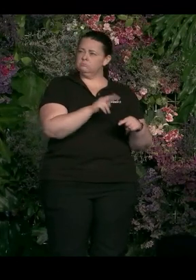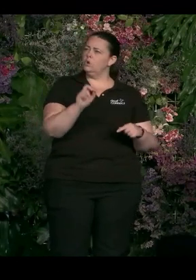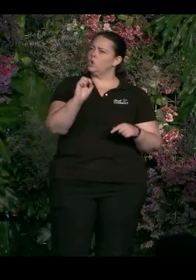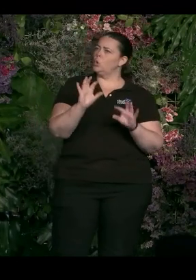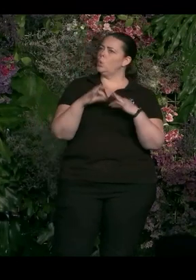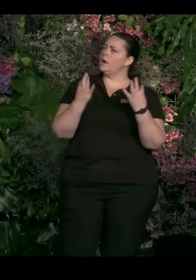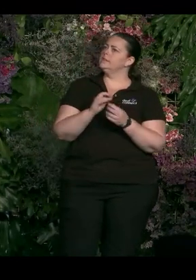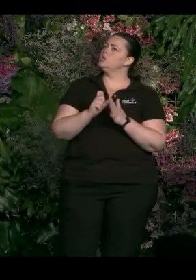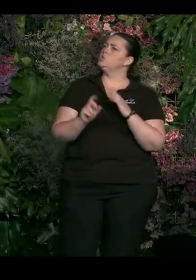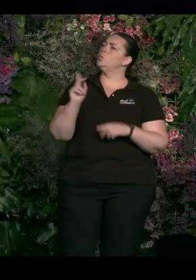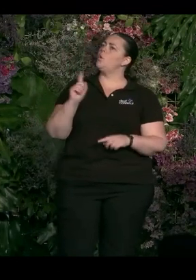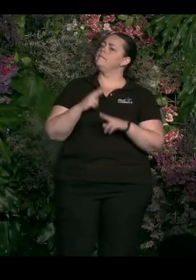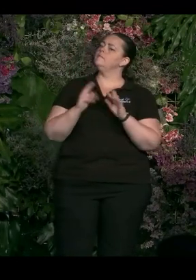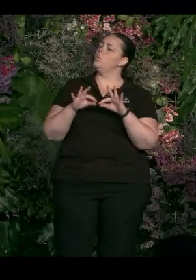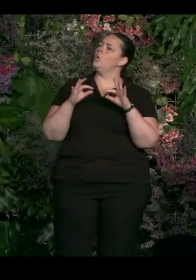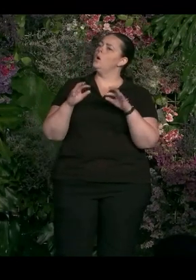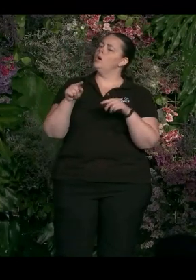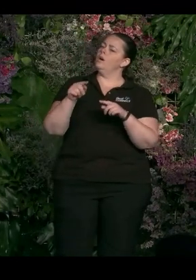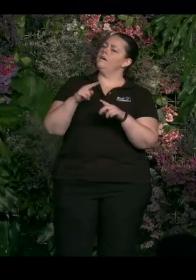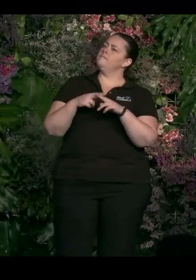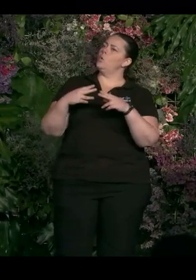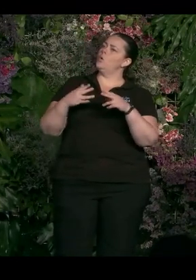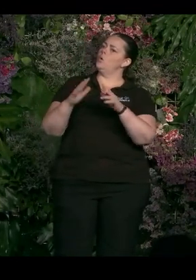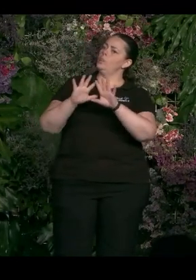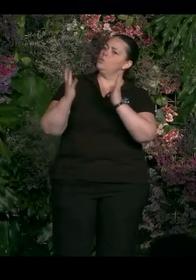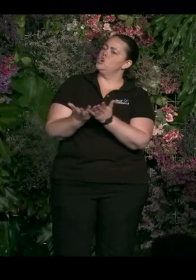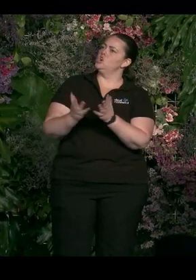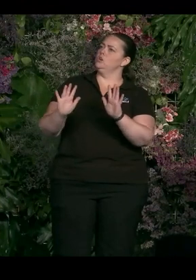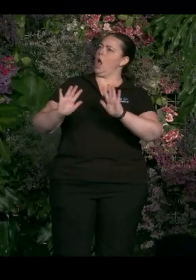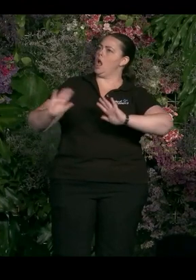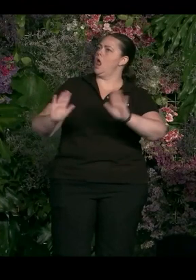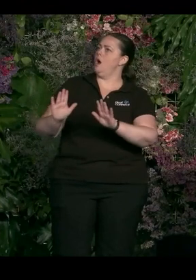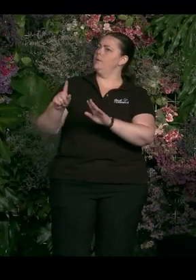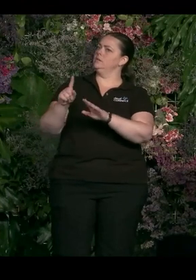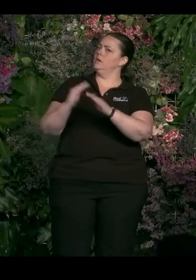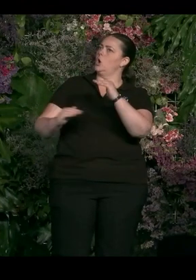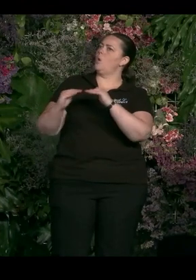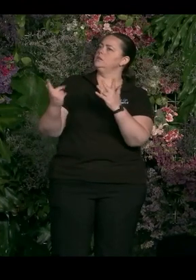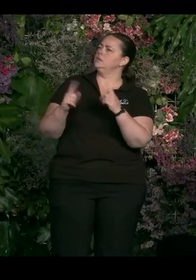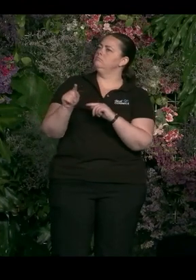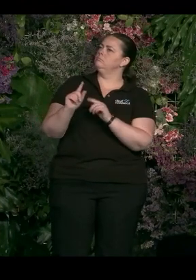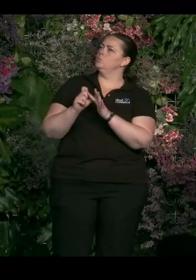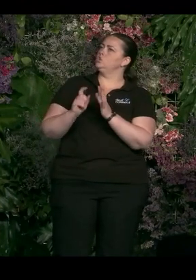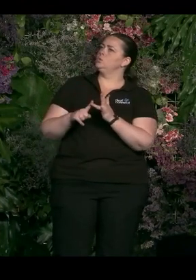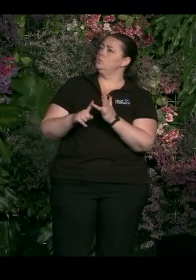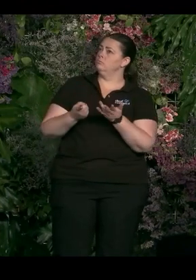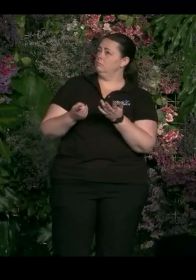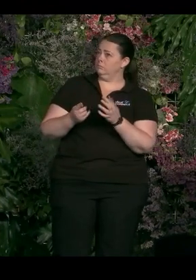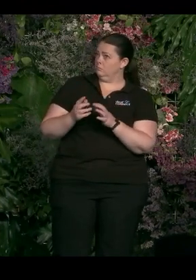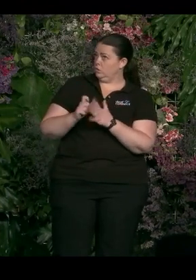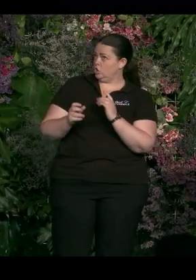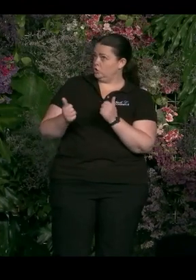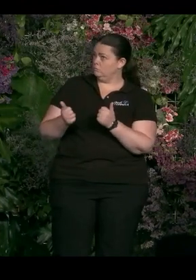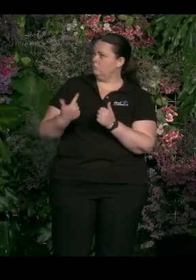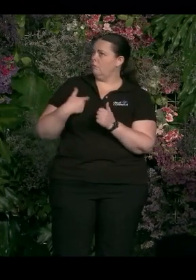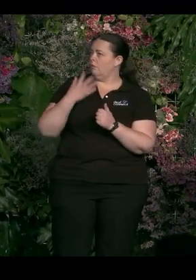company. That's the profit motive. It's the talent. These companies will not be able to attract the next generation of talent, especially our community, if they're not doing the